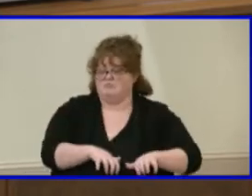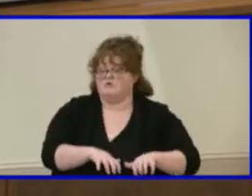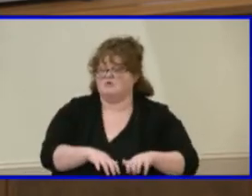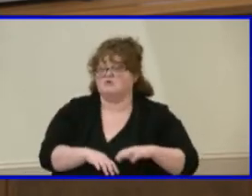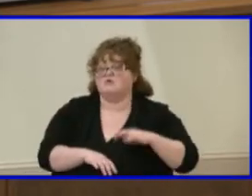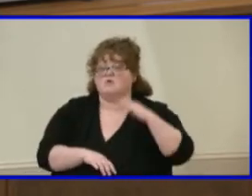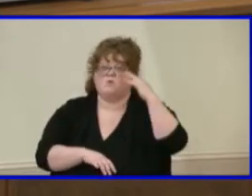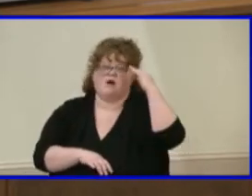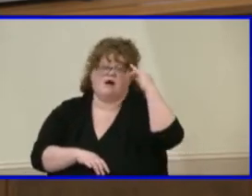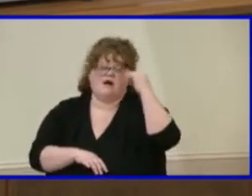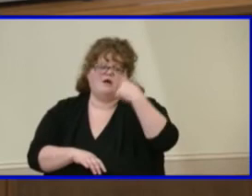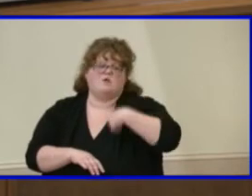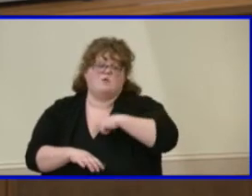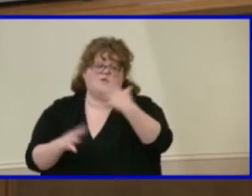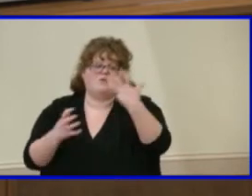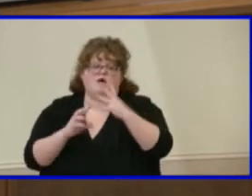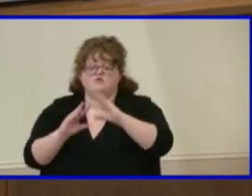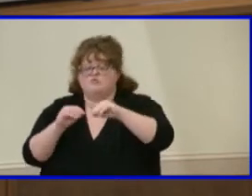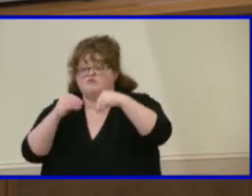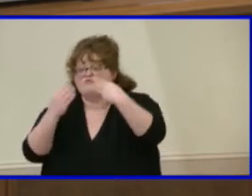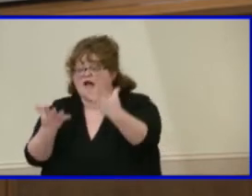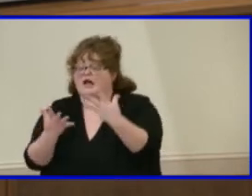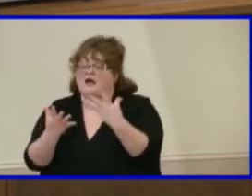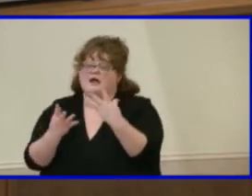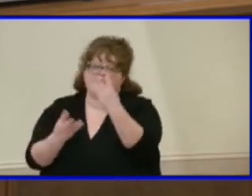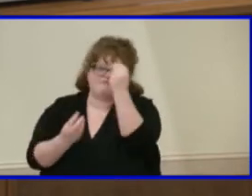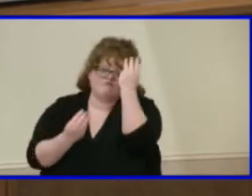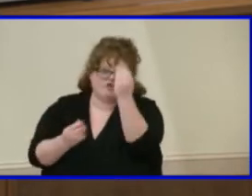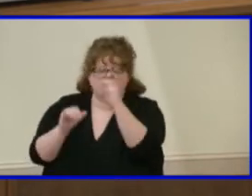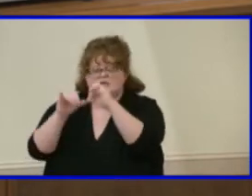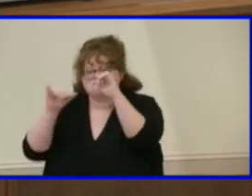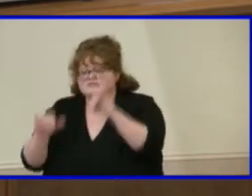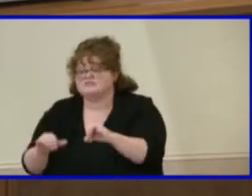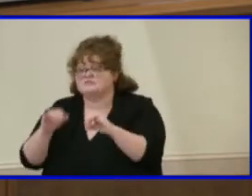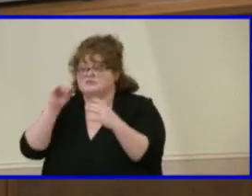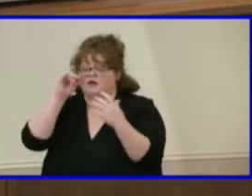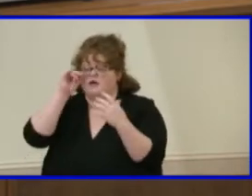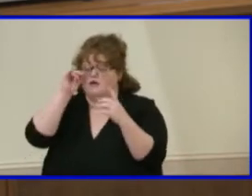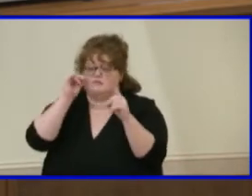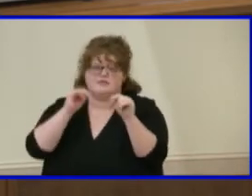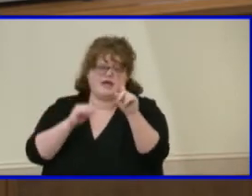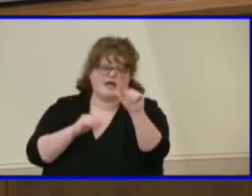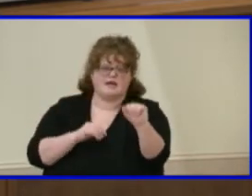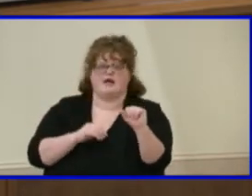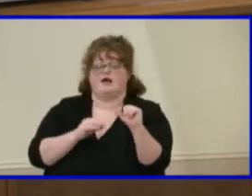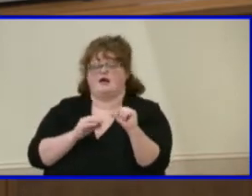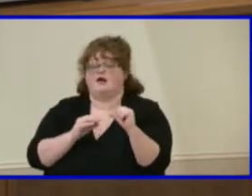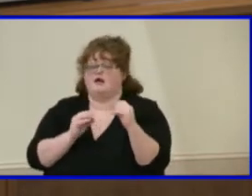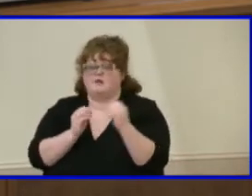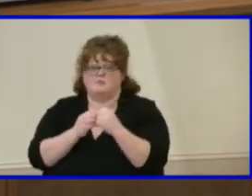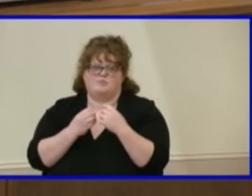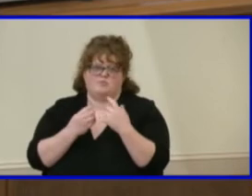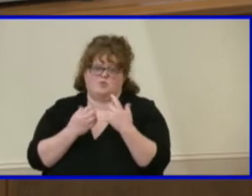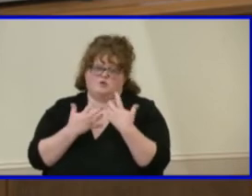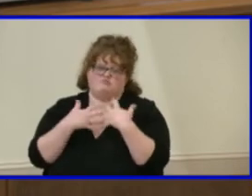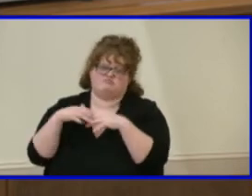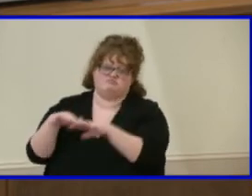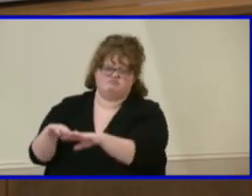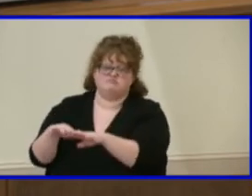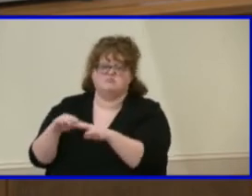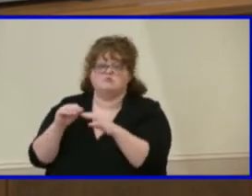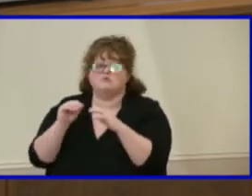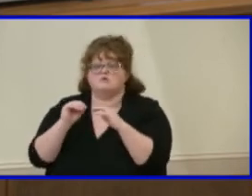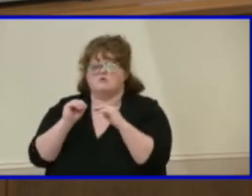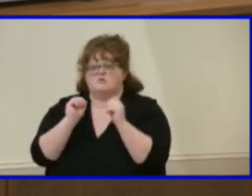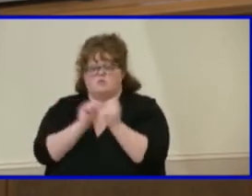you know, some of the information systems and the data that we're collecting on students and to also work well with the platforms that Maggie